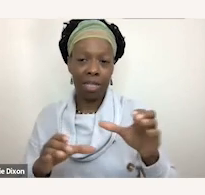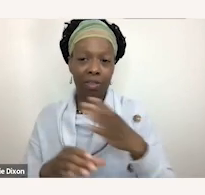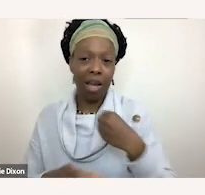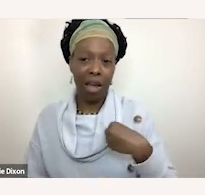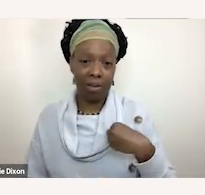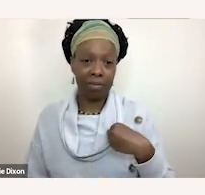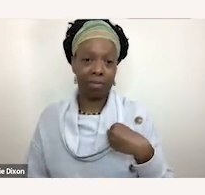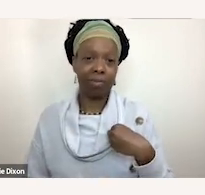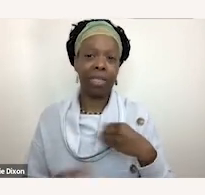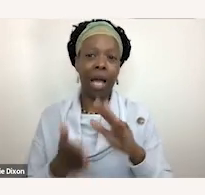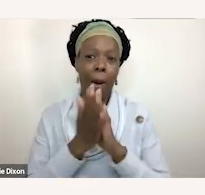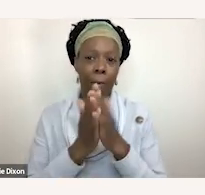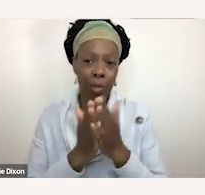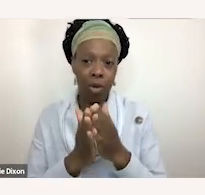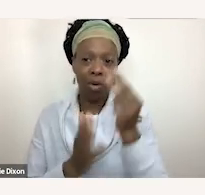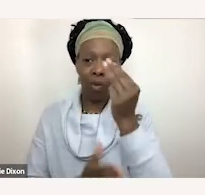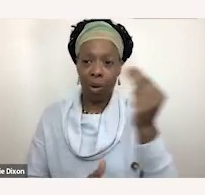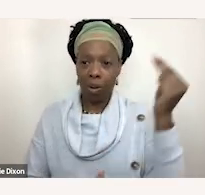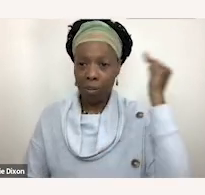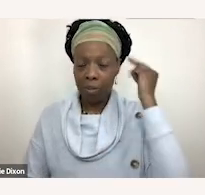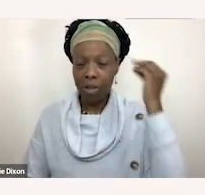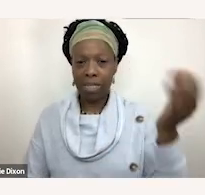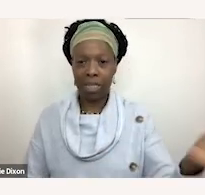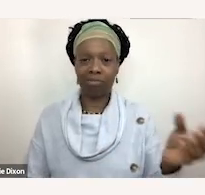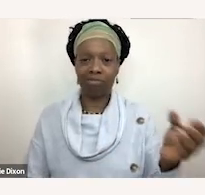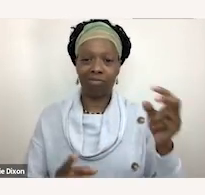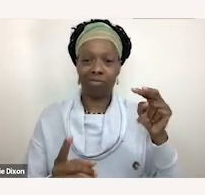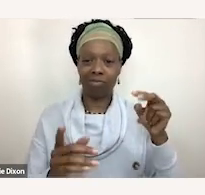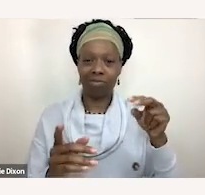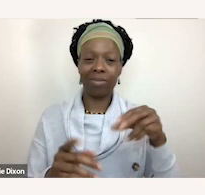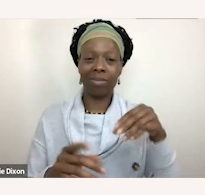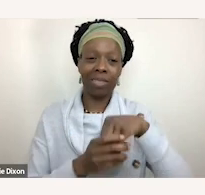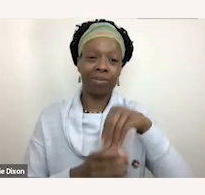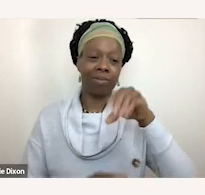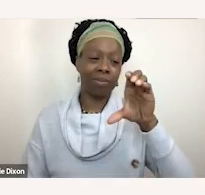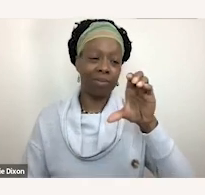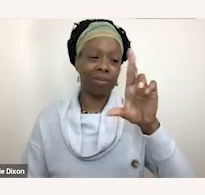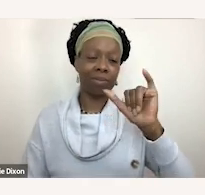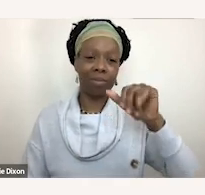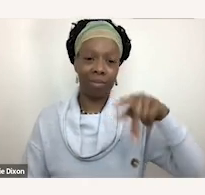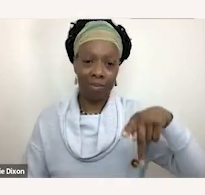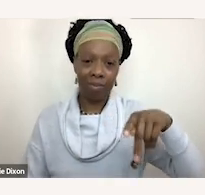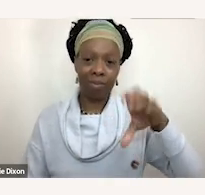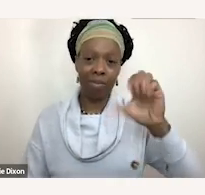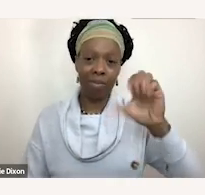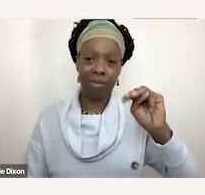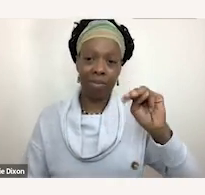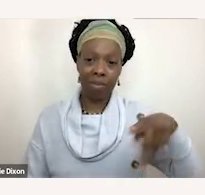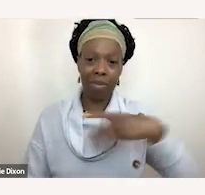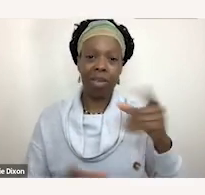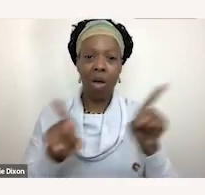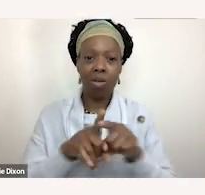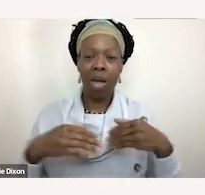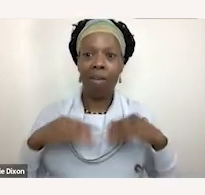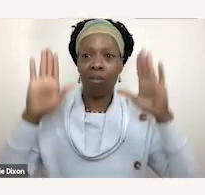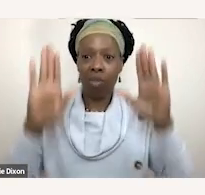out that you can read she's featured in crip camp and she also has pretty fabulous um podcast so we'll talk about some